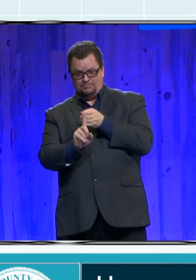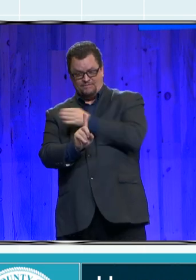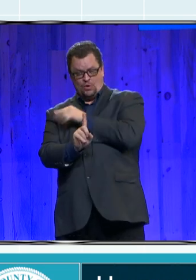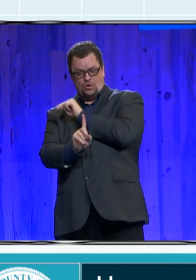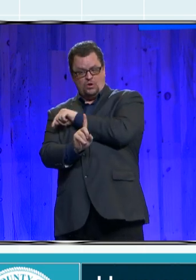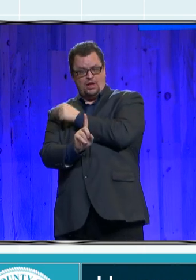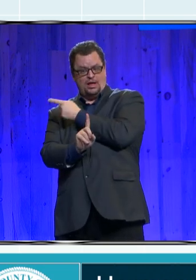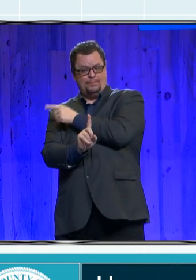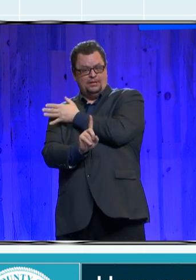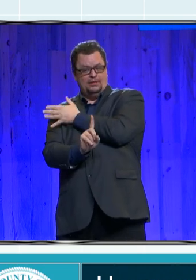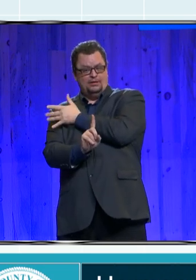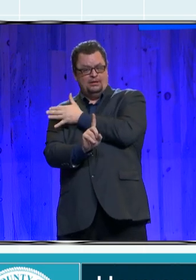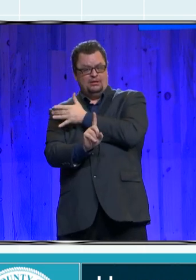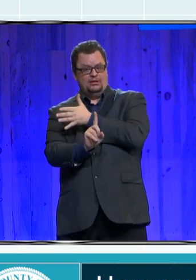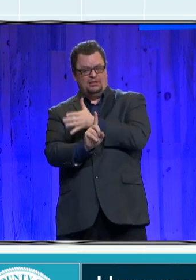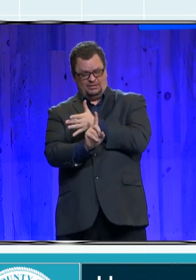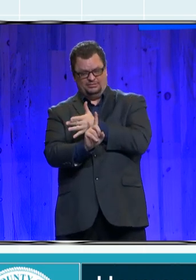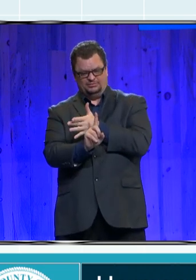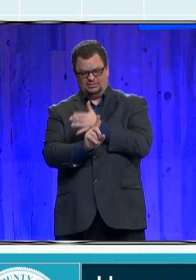penalty neglect.